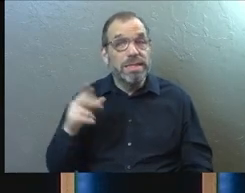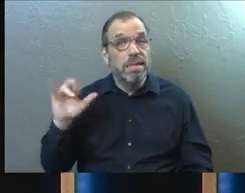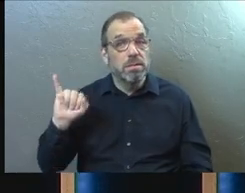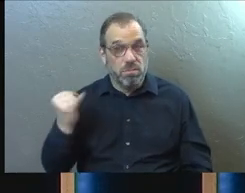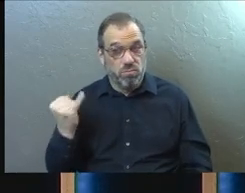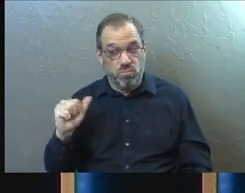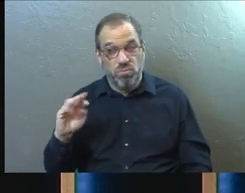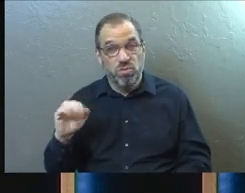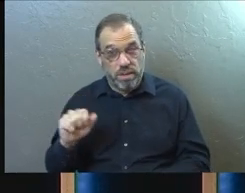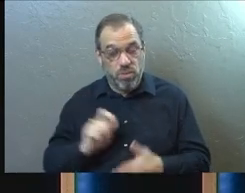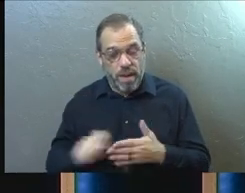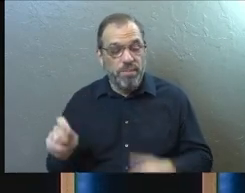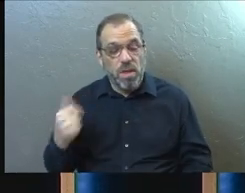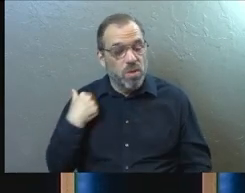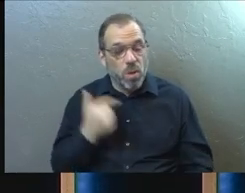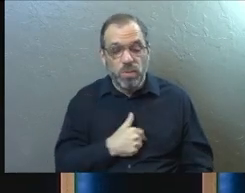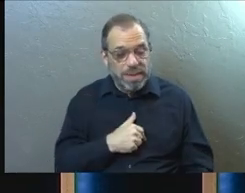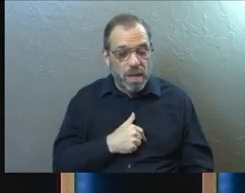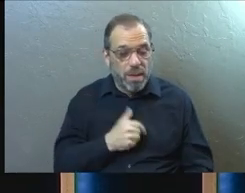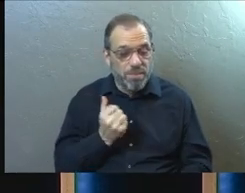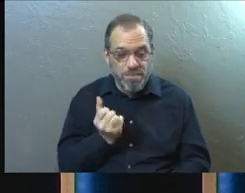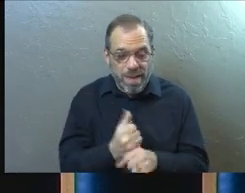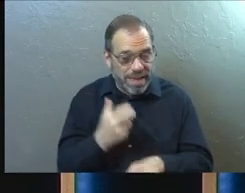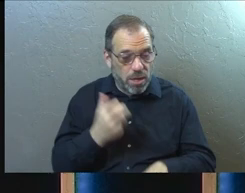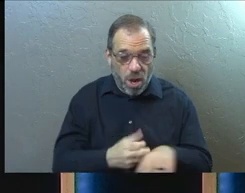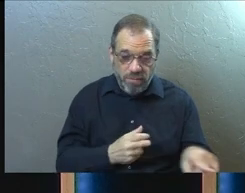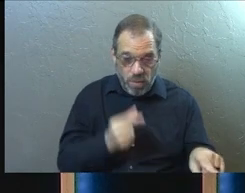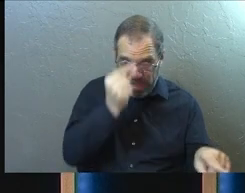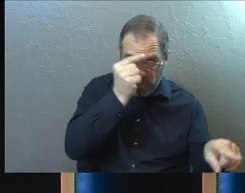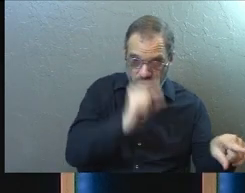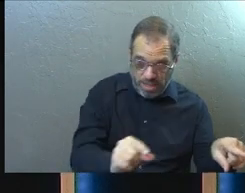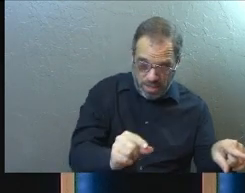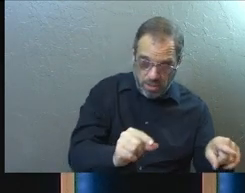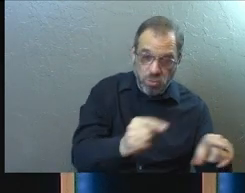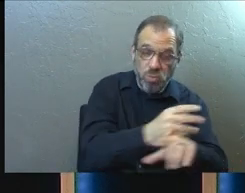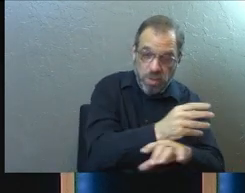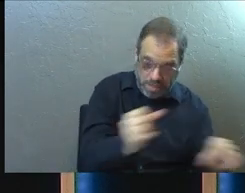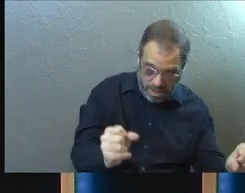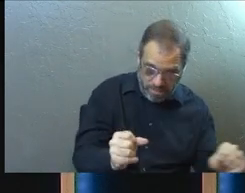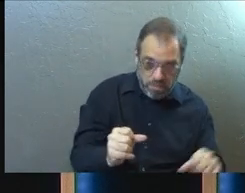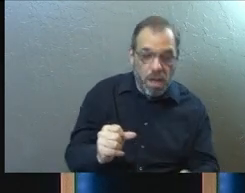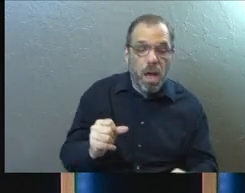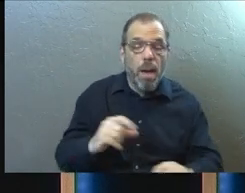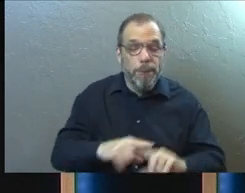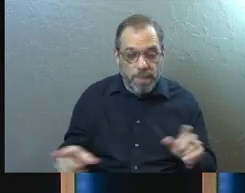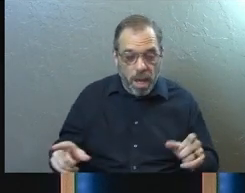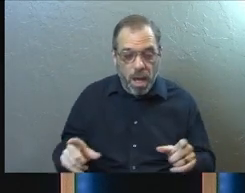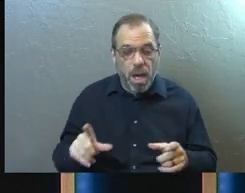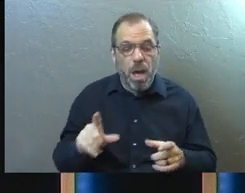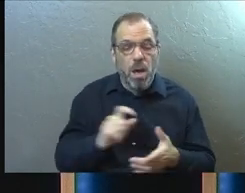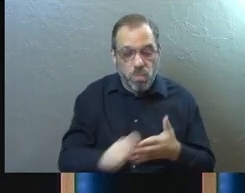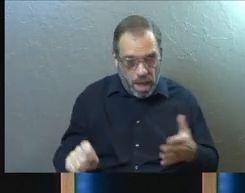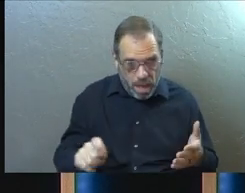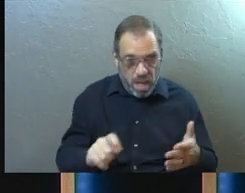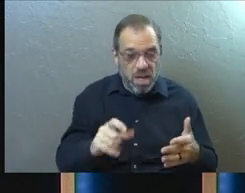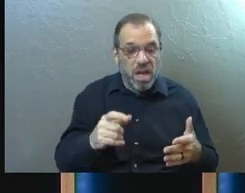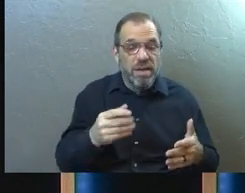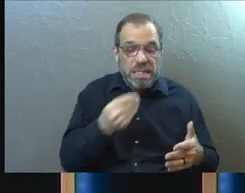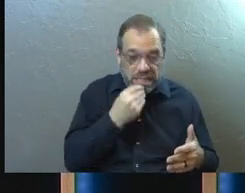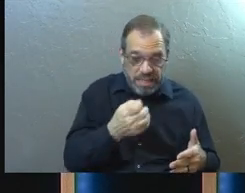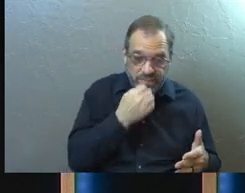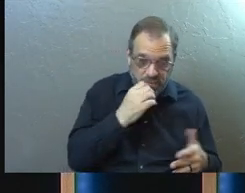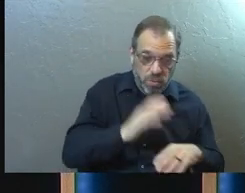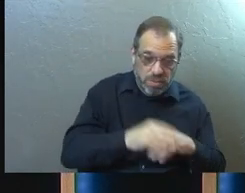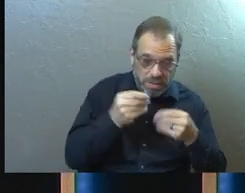this is James talking, is that we should not make it difficult for the Gentiles who are turning to God. Instead, we should write and tell them to abstain from eating